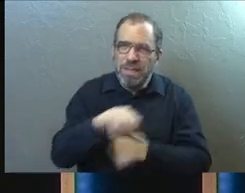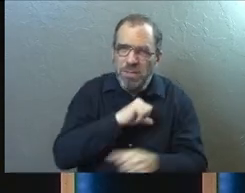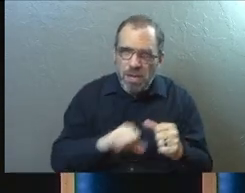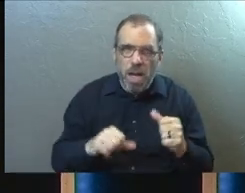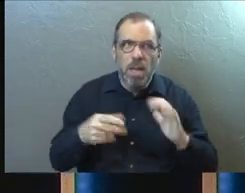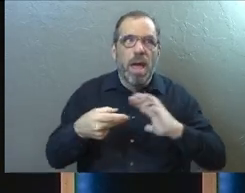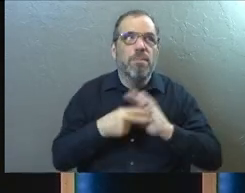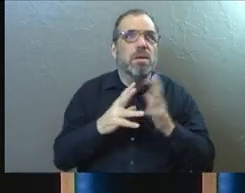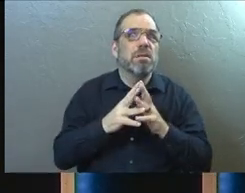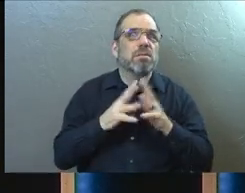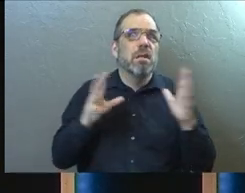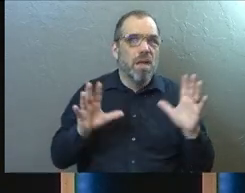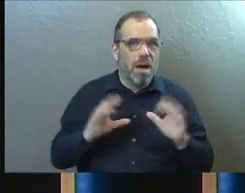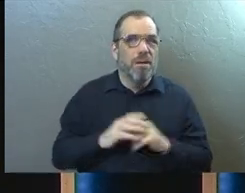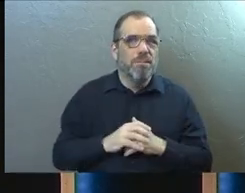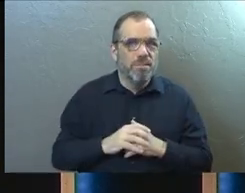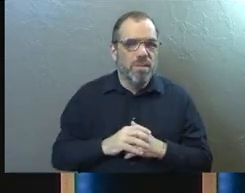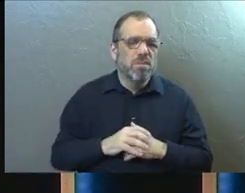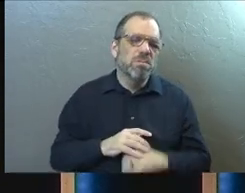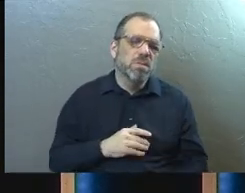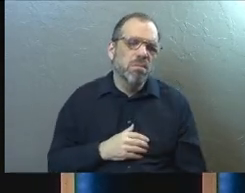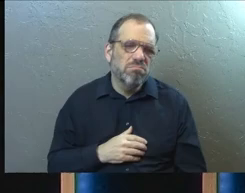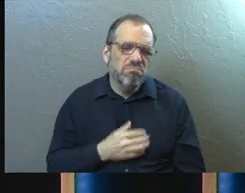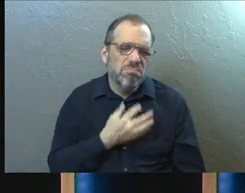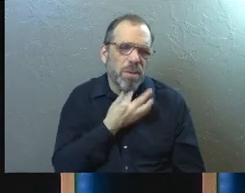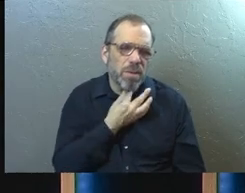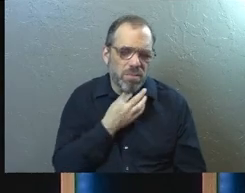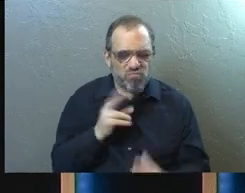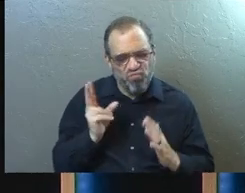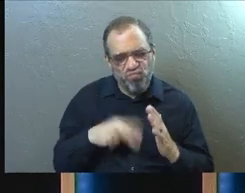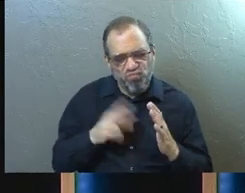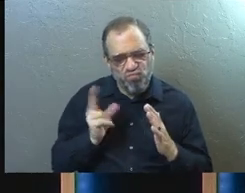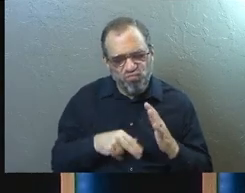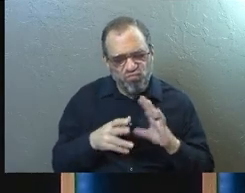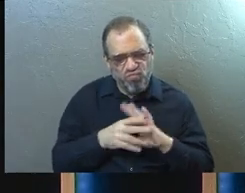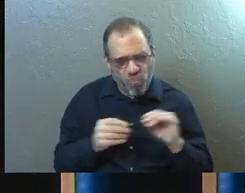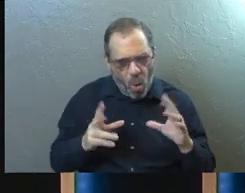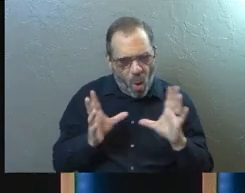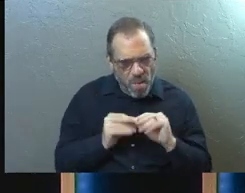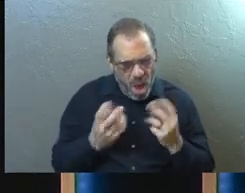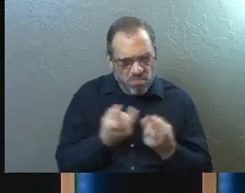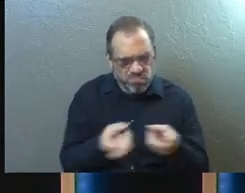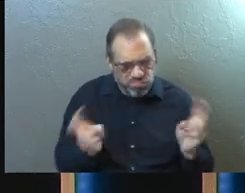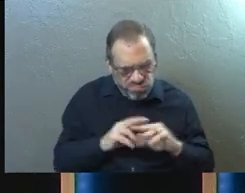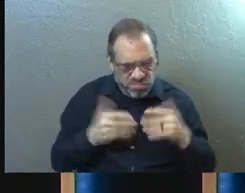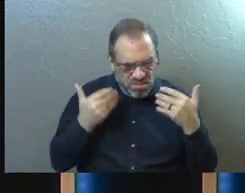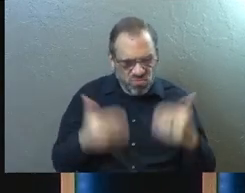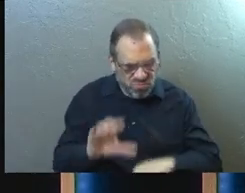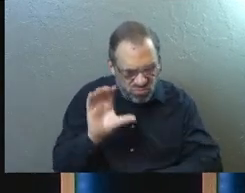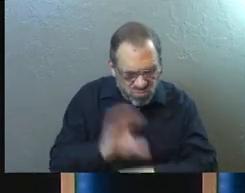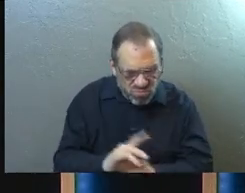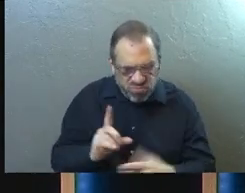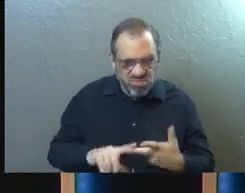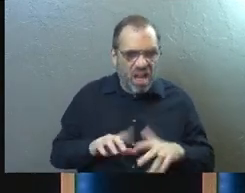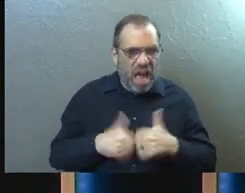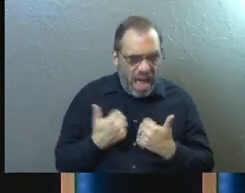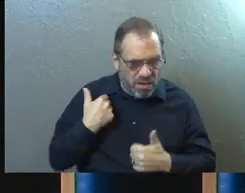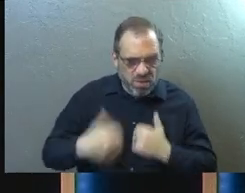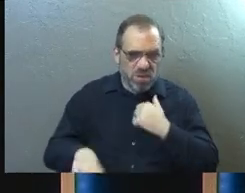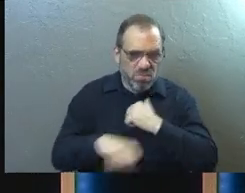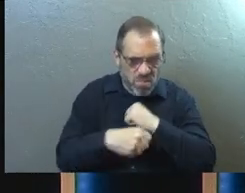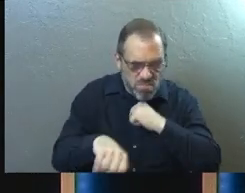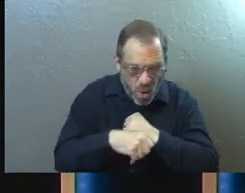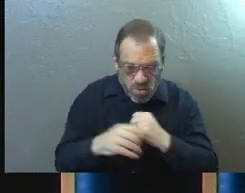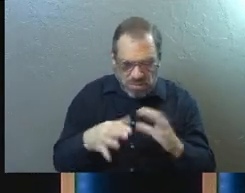And that means a lot of things. And so I wonder sometimes, you know, we're reading these stories about these massive meetings. How do we move together as a church? How do we make sure we're